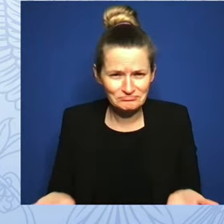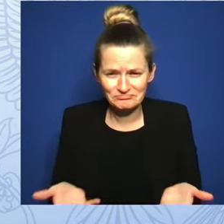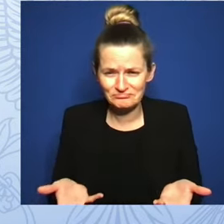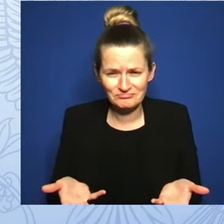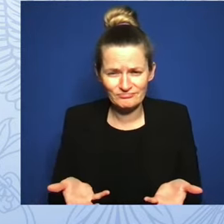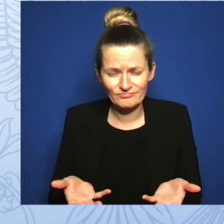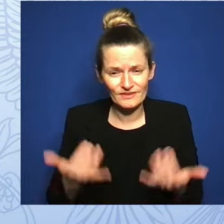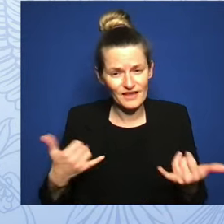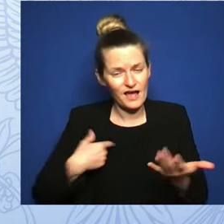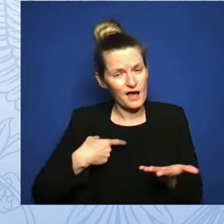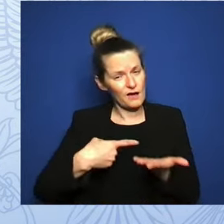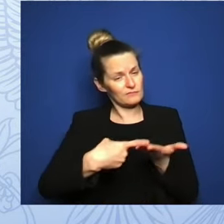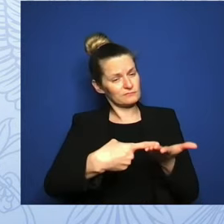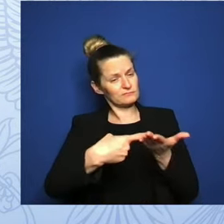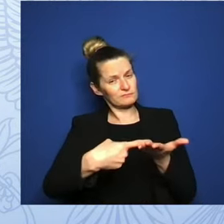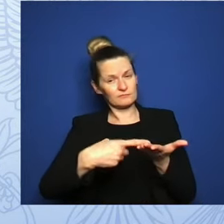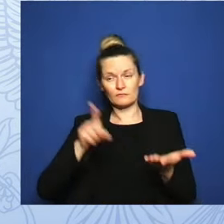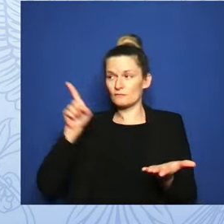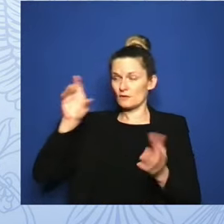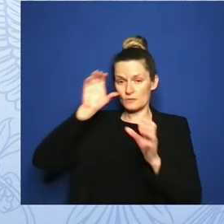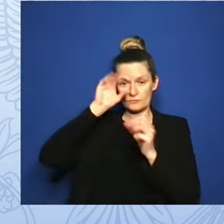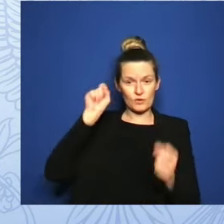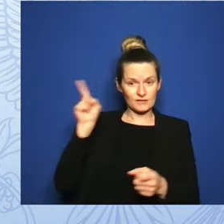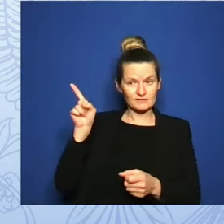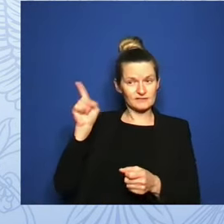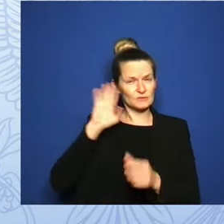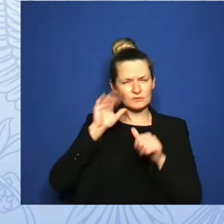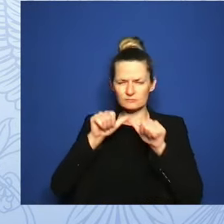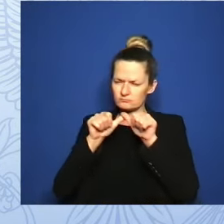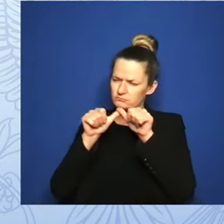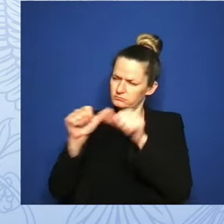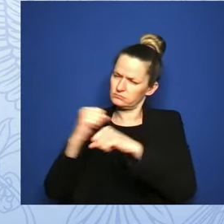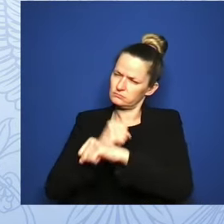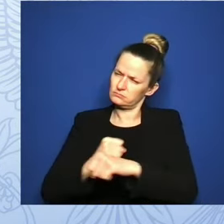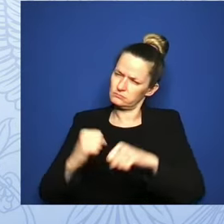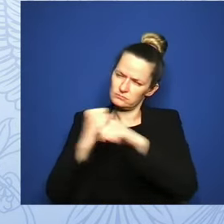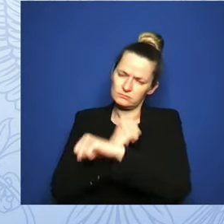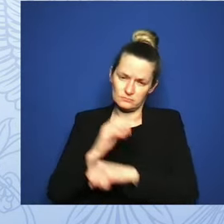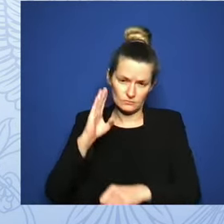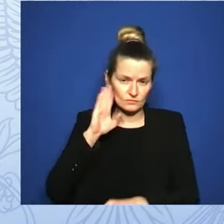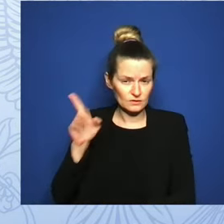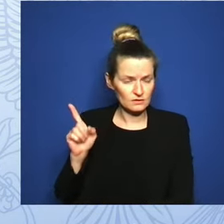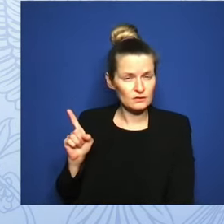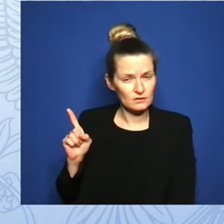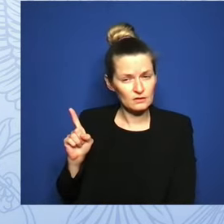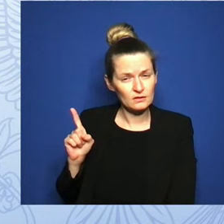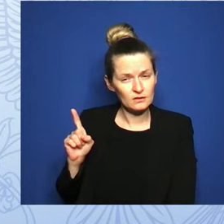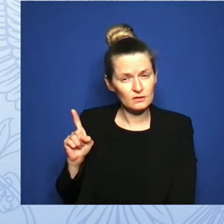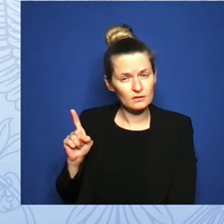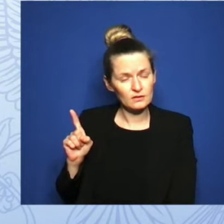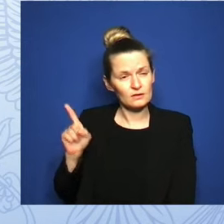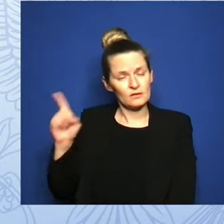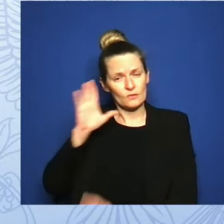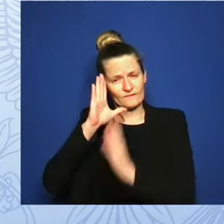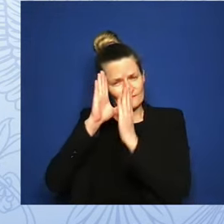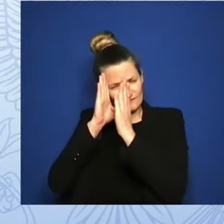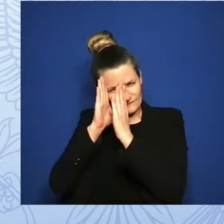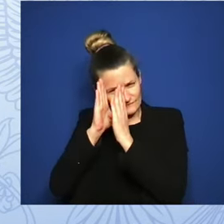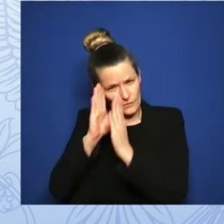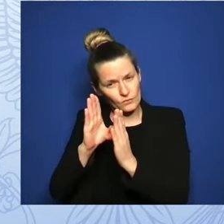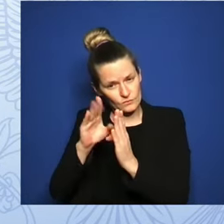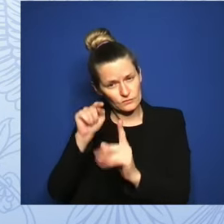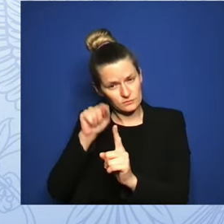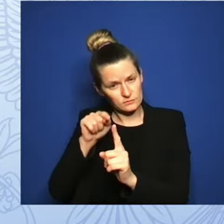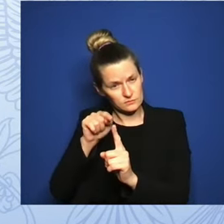we're going to continue to do. First, you know, we've been laser-focused, and the president has been laser